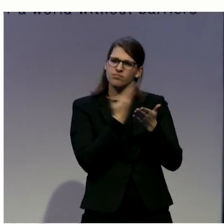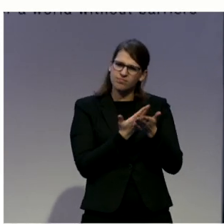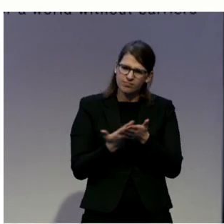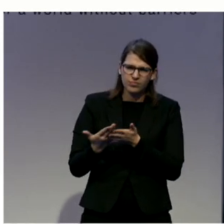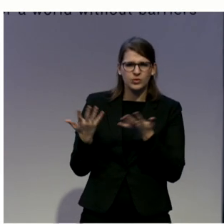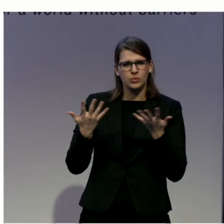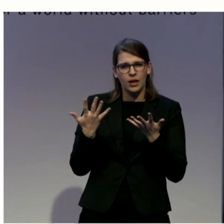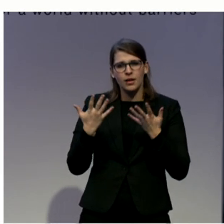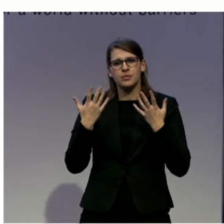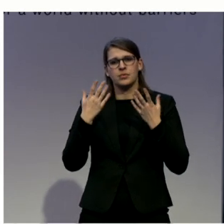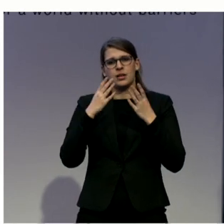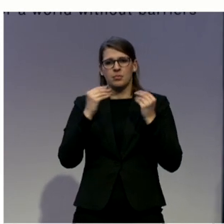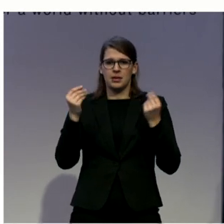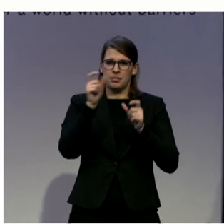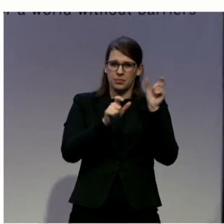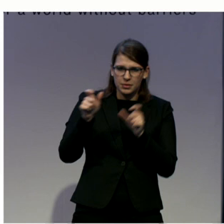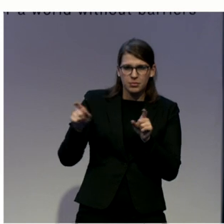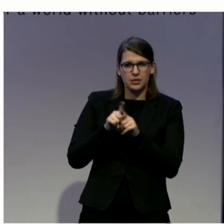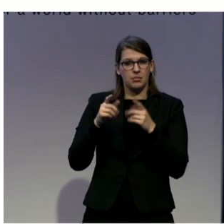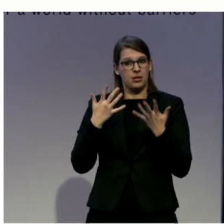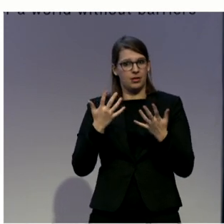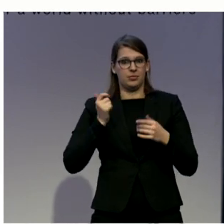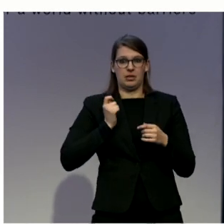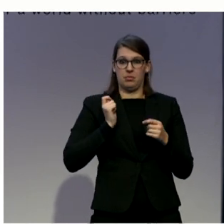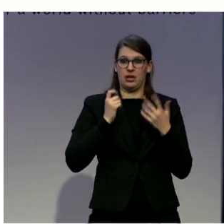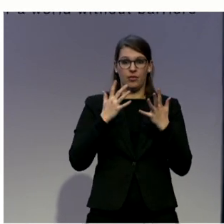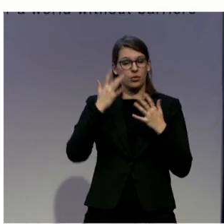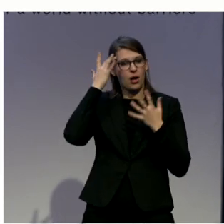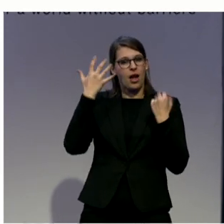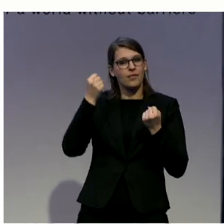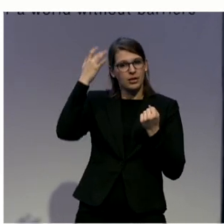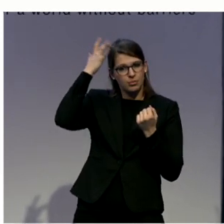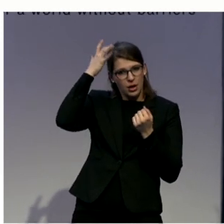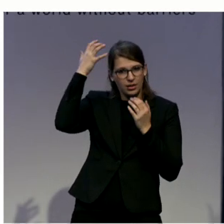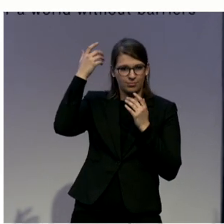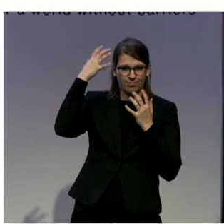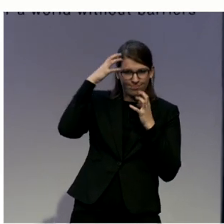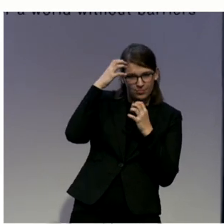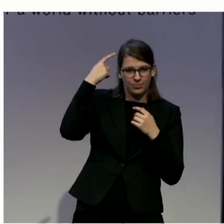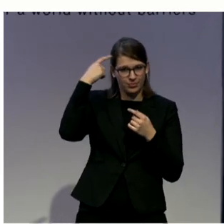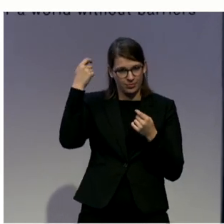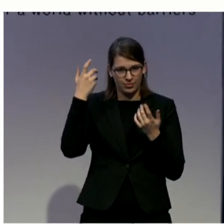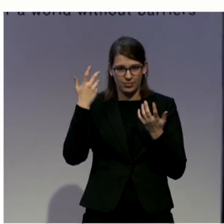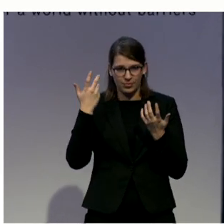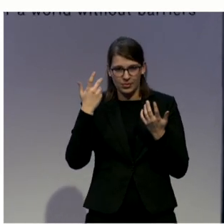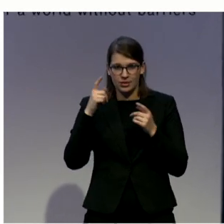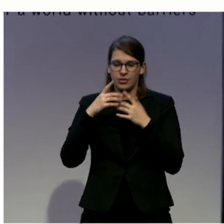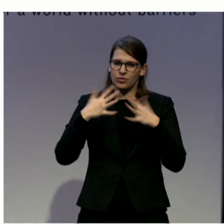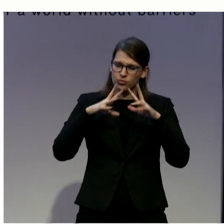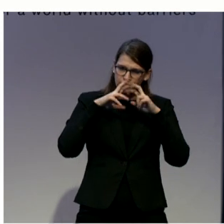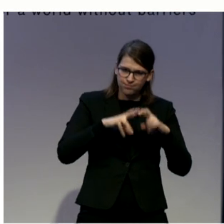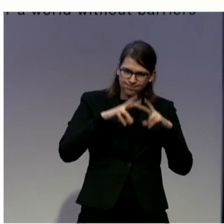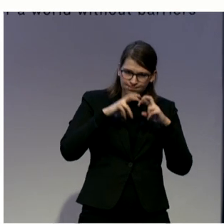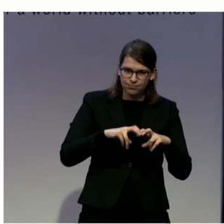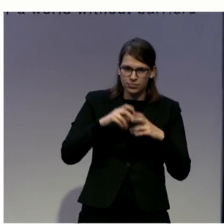brain injuries within the criminal justice system. And the research is on that link there, if you'd like to check it out.